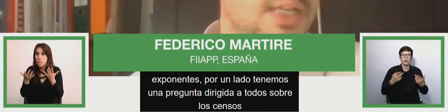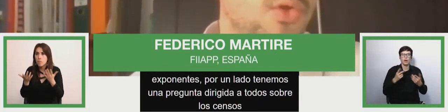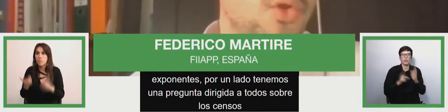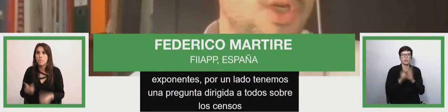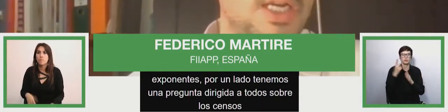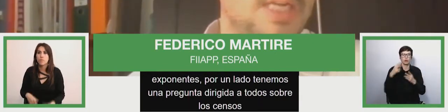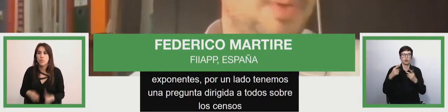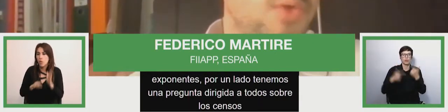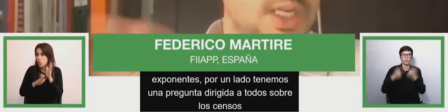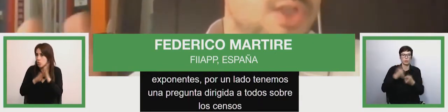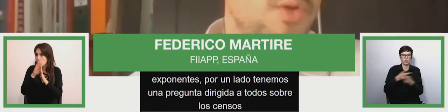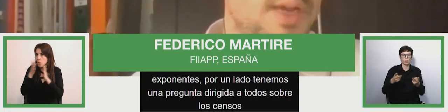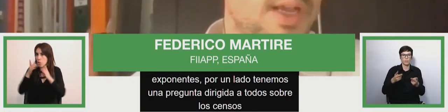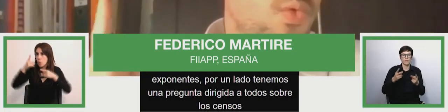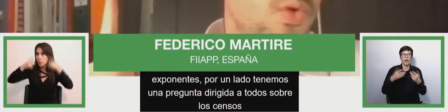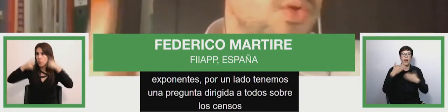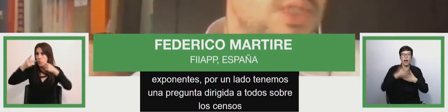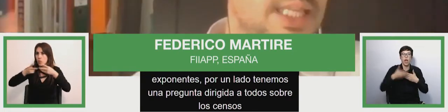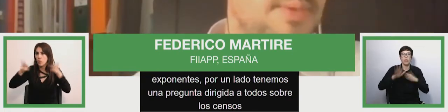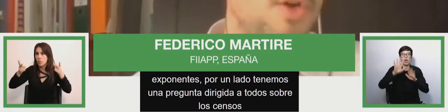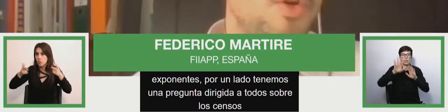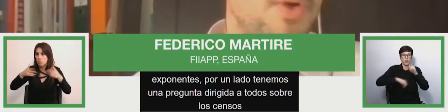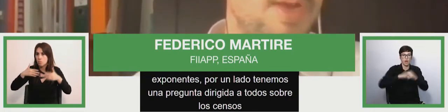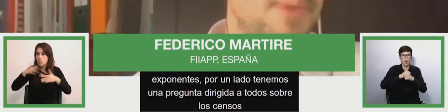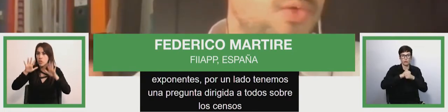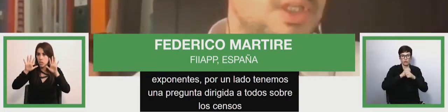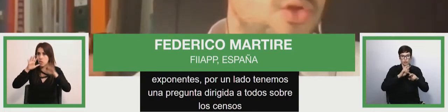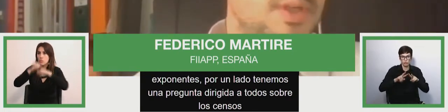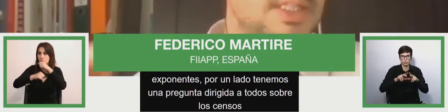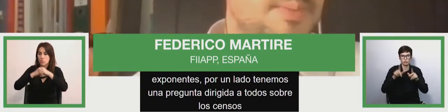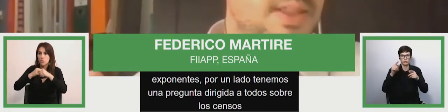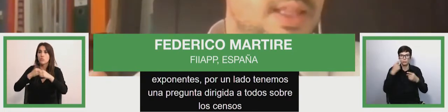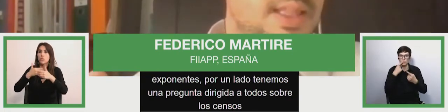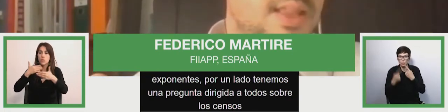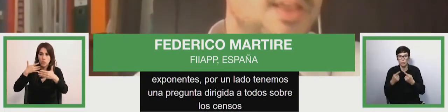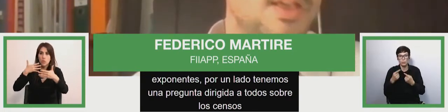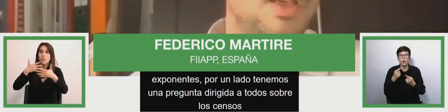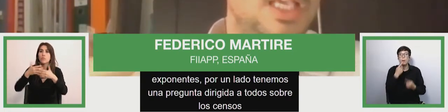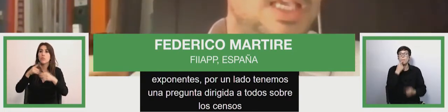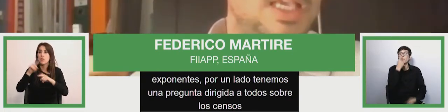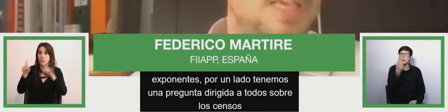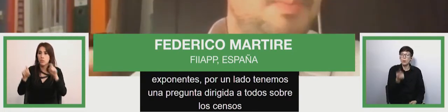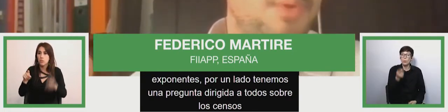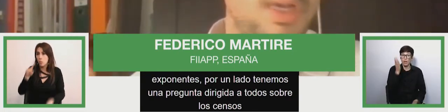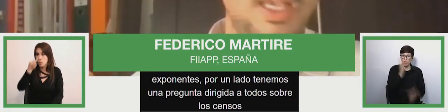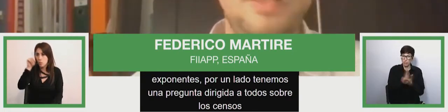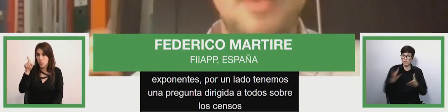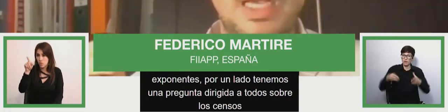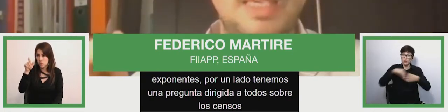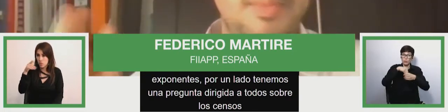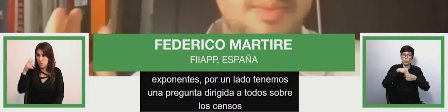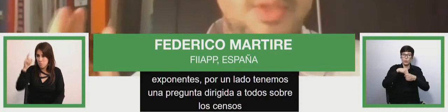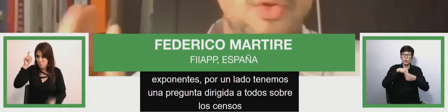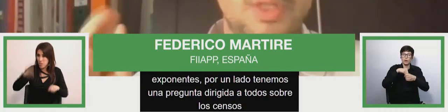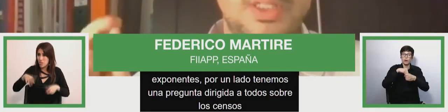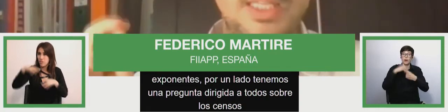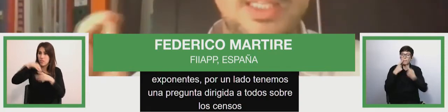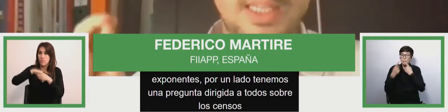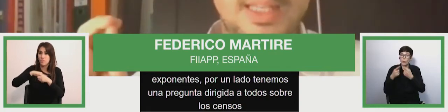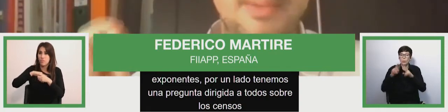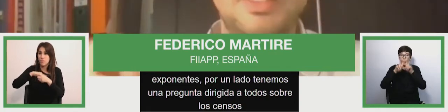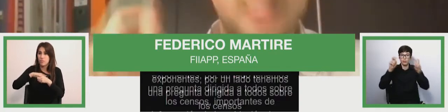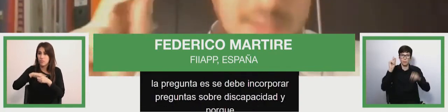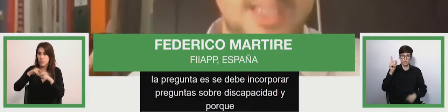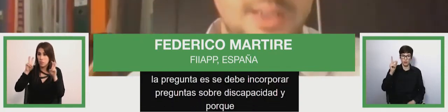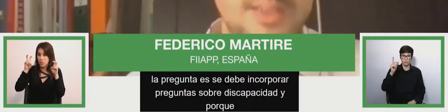every 10 years the question is double do we have questions on disabilities and why i will